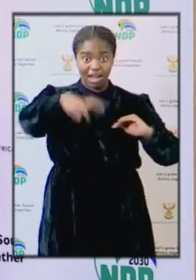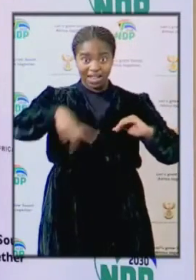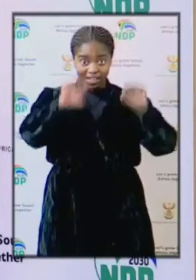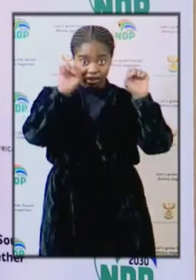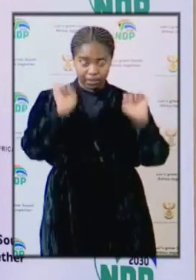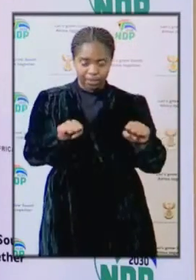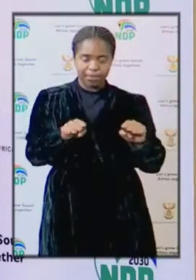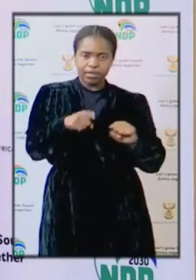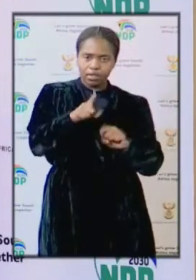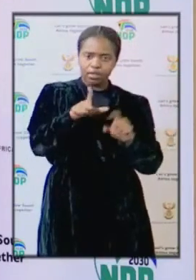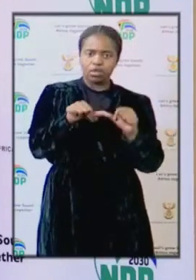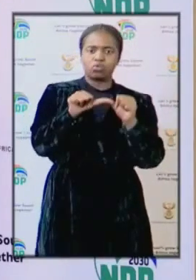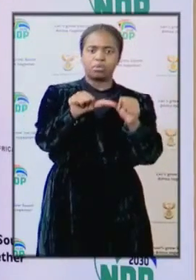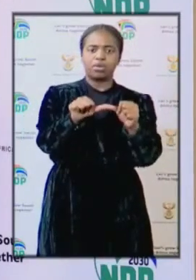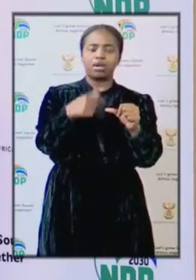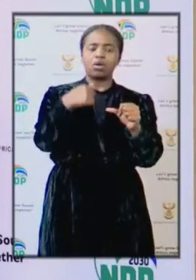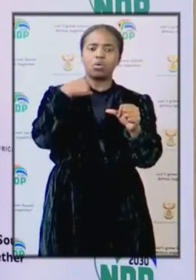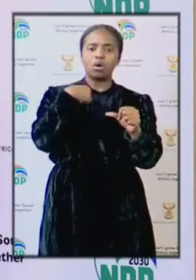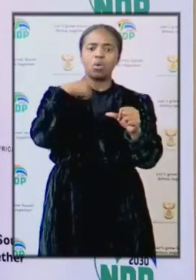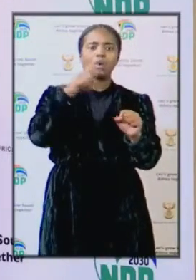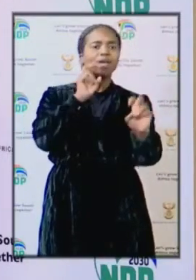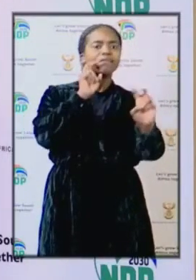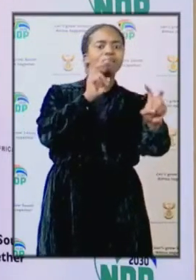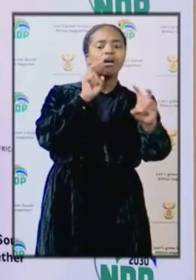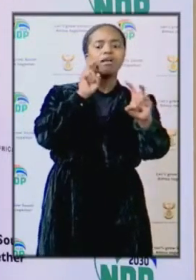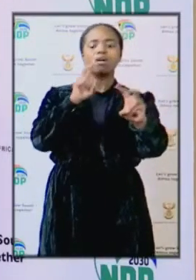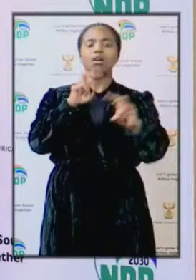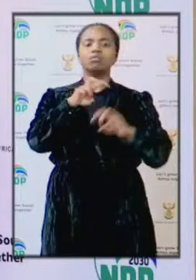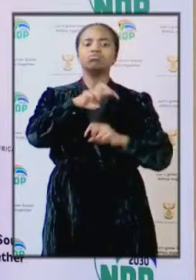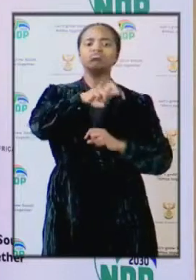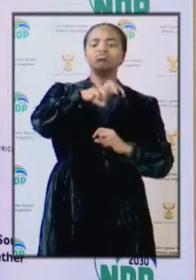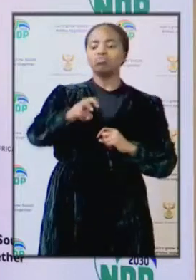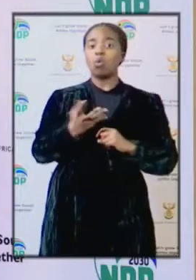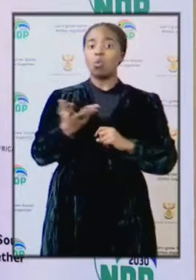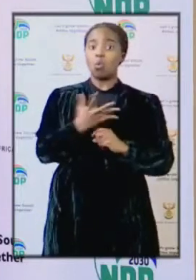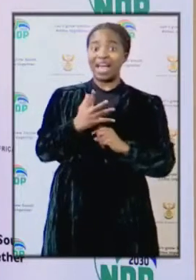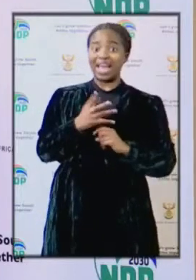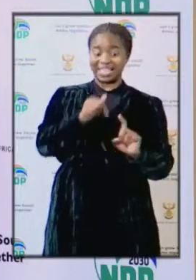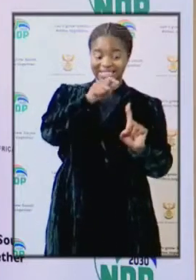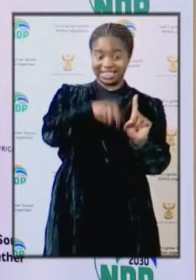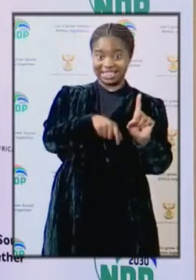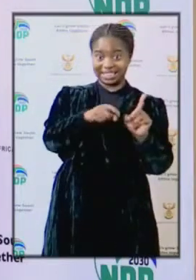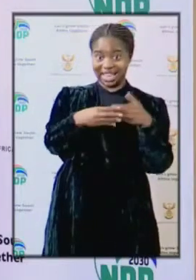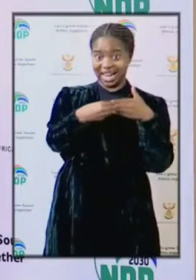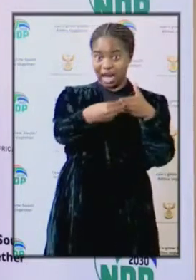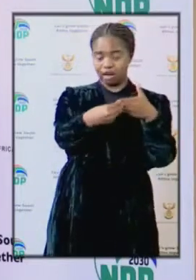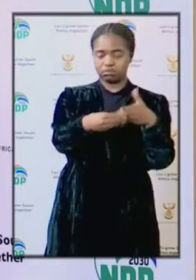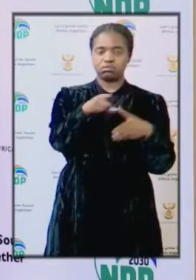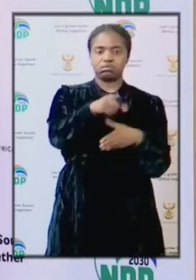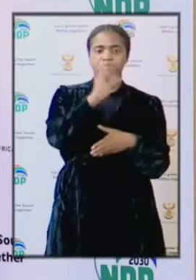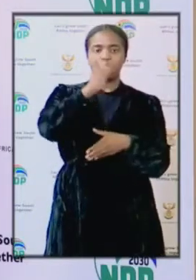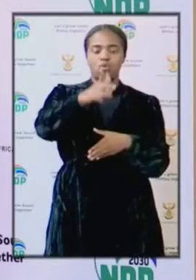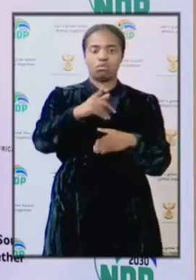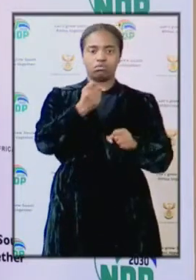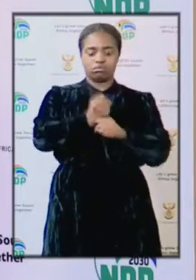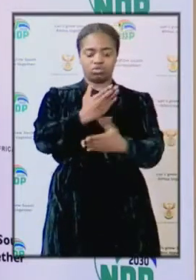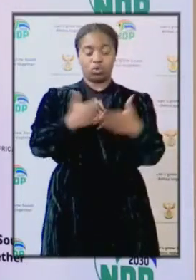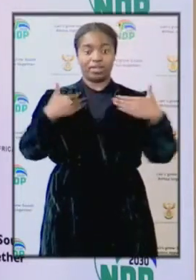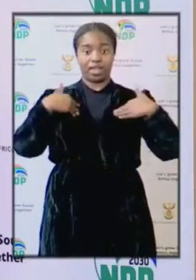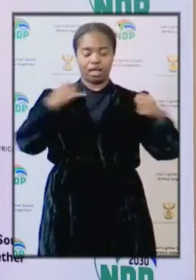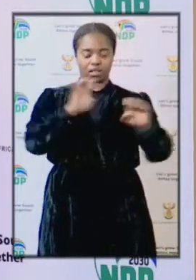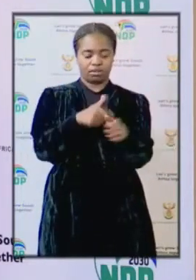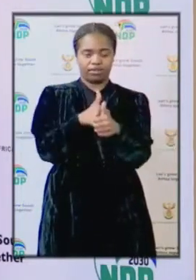allowed, the tour guides who will be taking us to various tourism destinations will need to be, in terms of the health